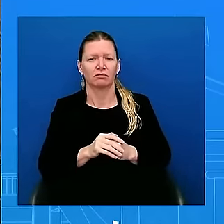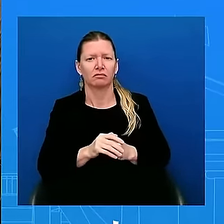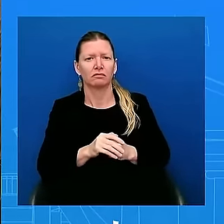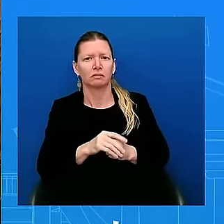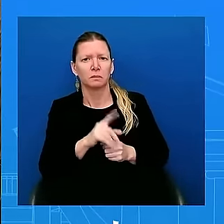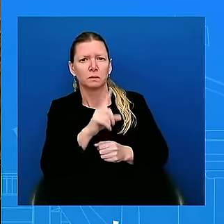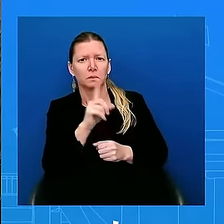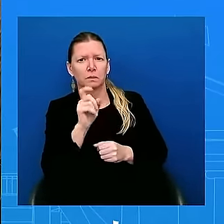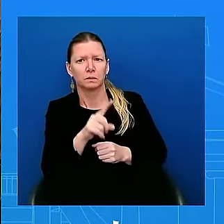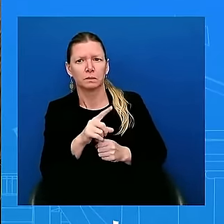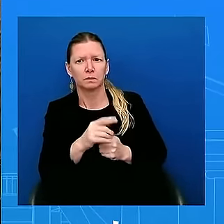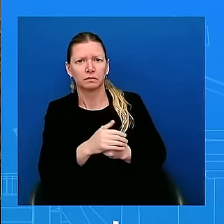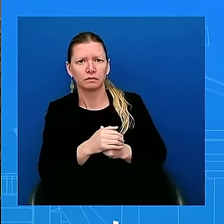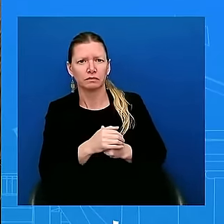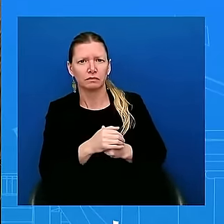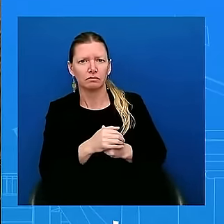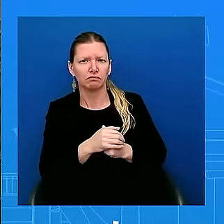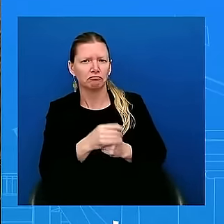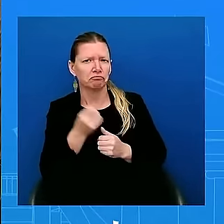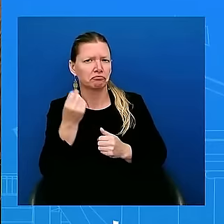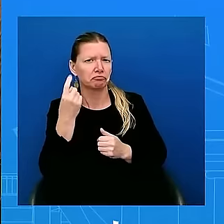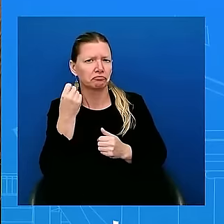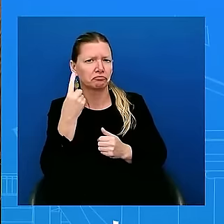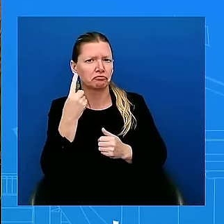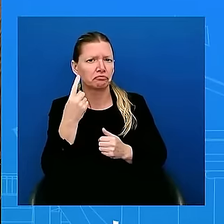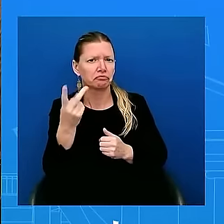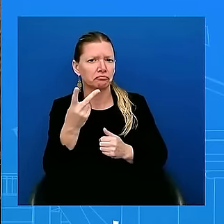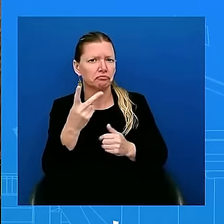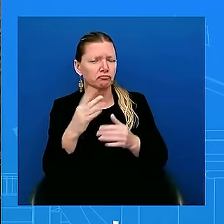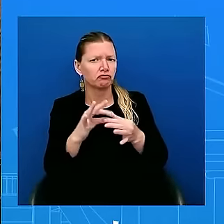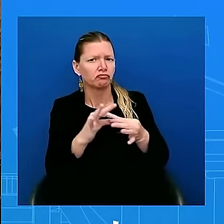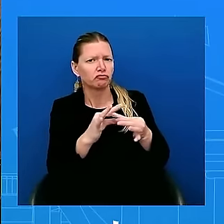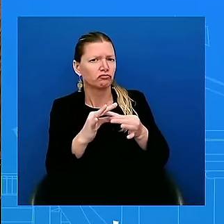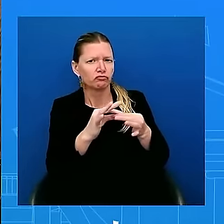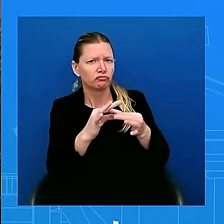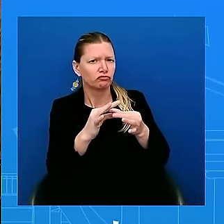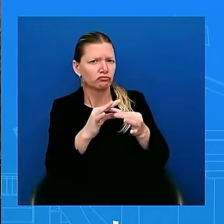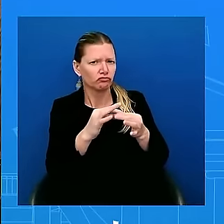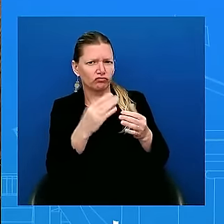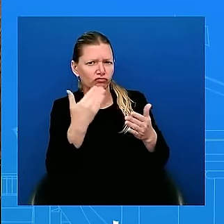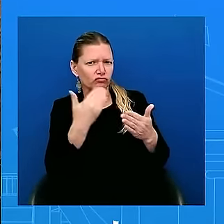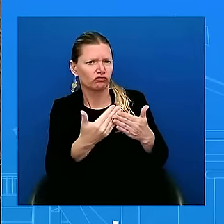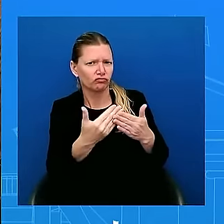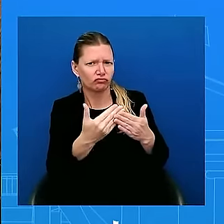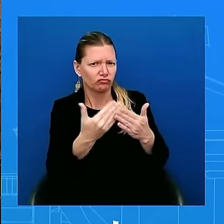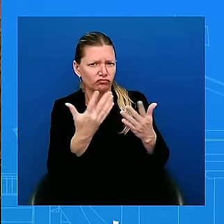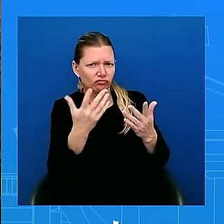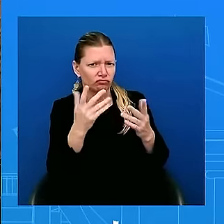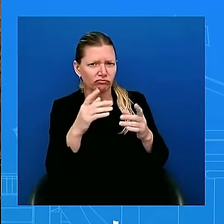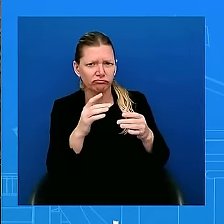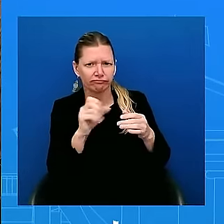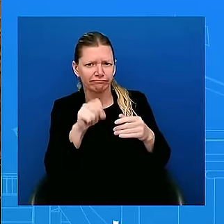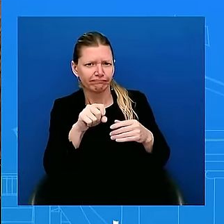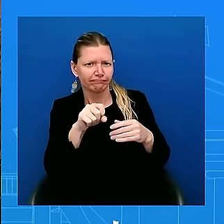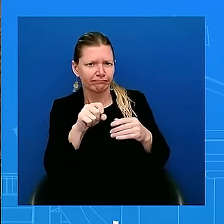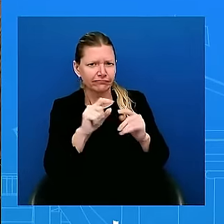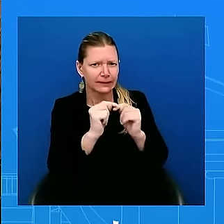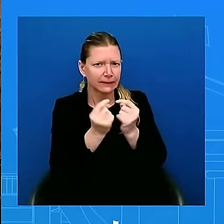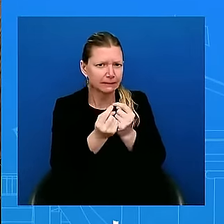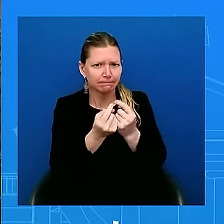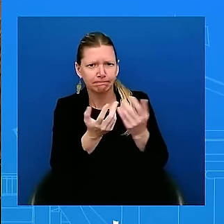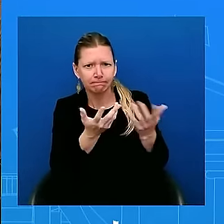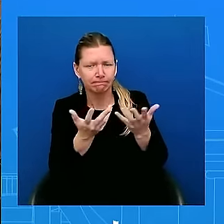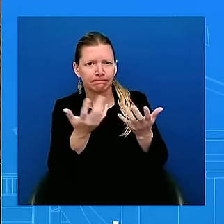has changed a little bit she's not just a supportive vice president now she's also the candidate and the candidate for the party